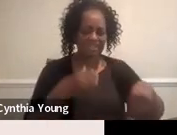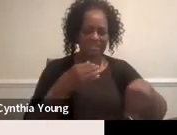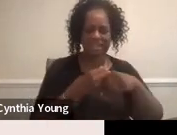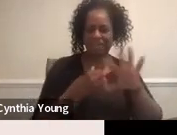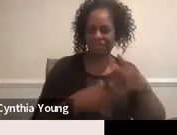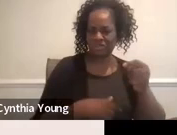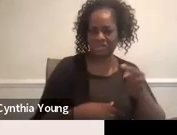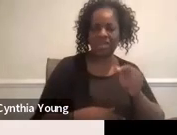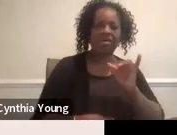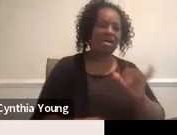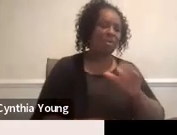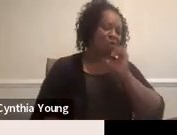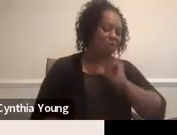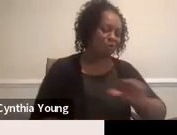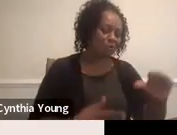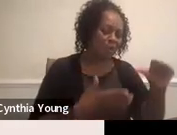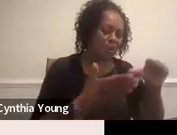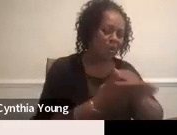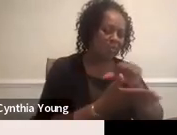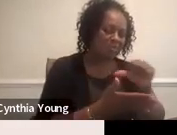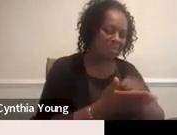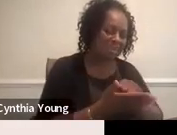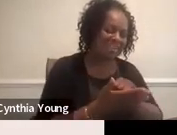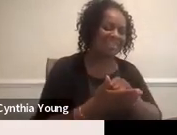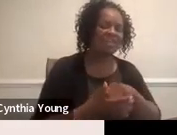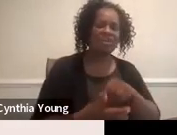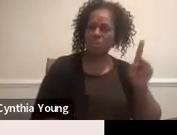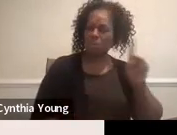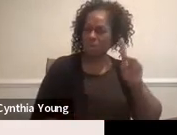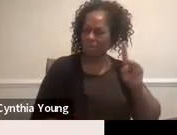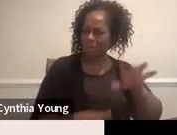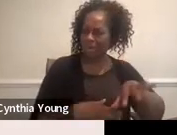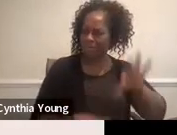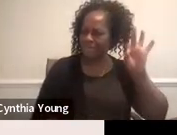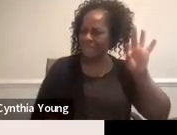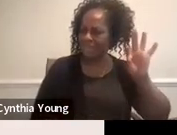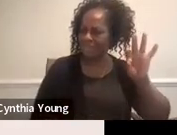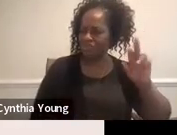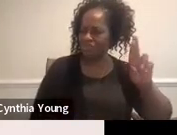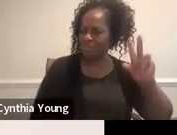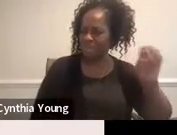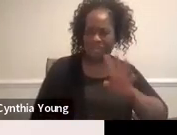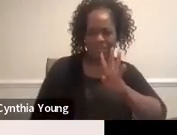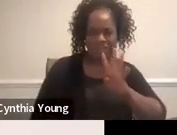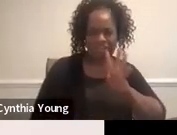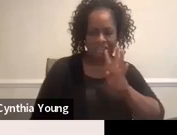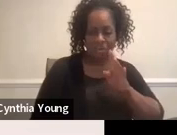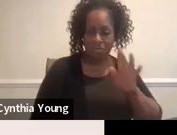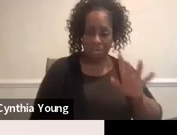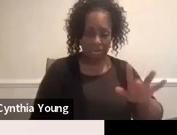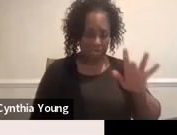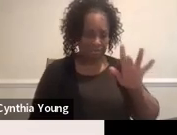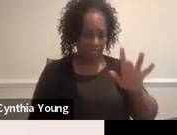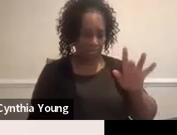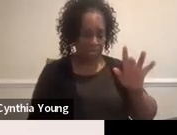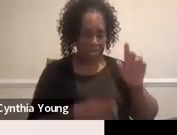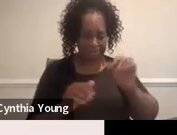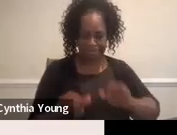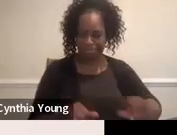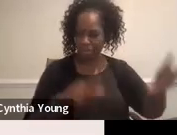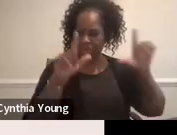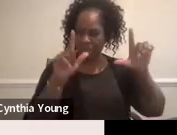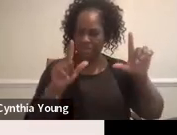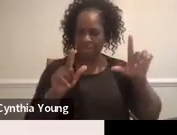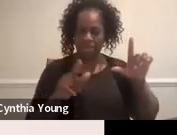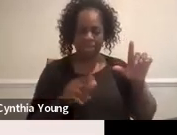that's where I've been going, this new page. But then where do I find, once I'm there, it's if I